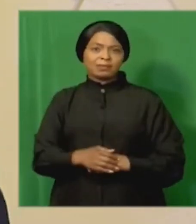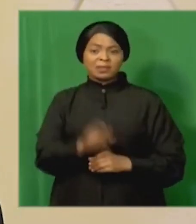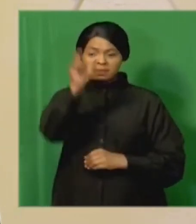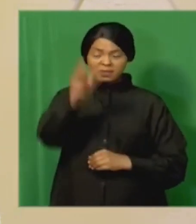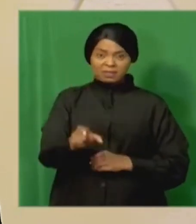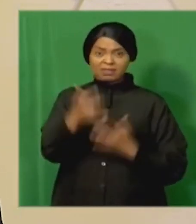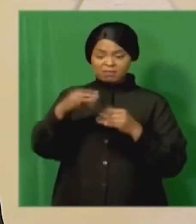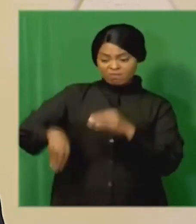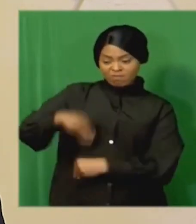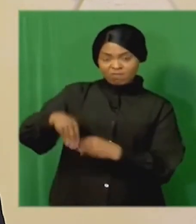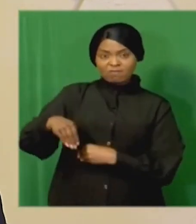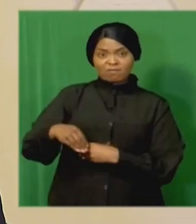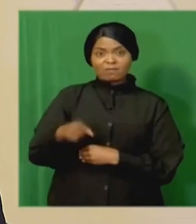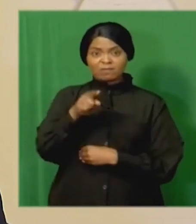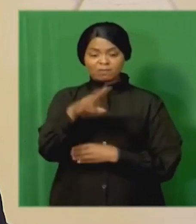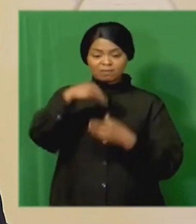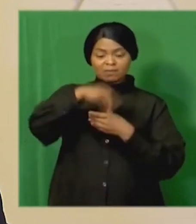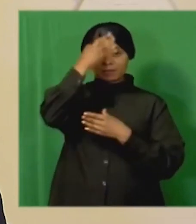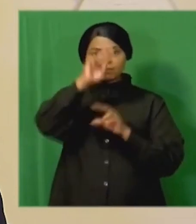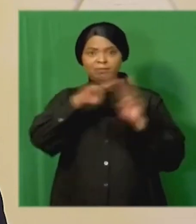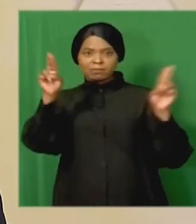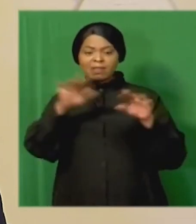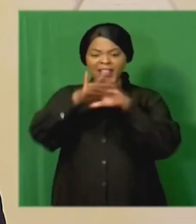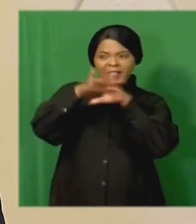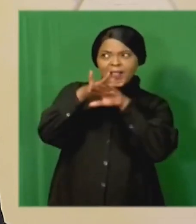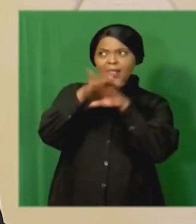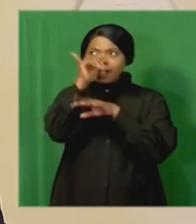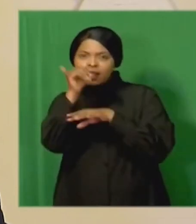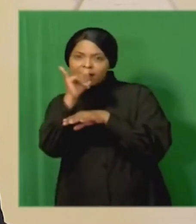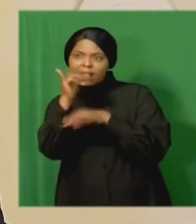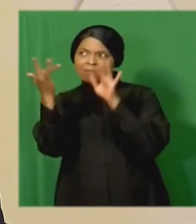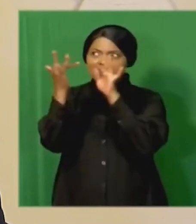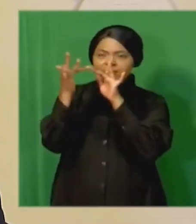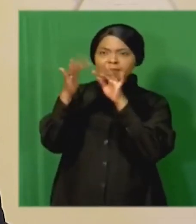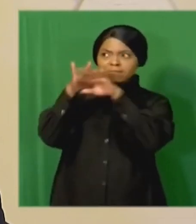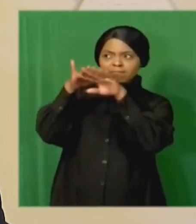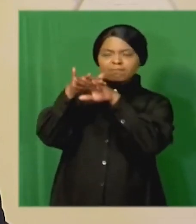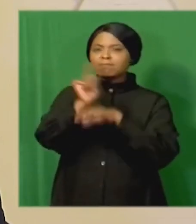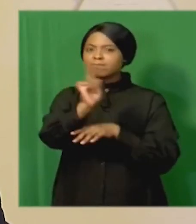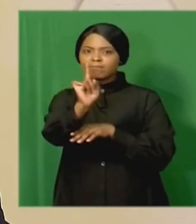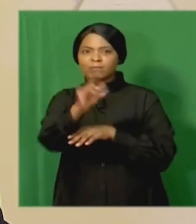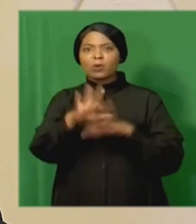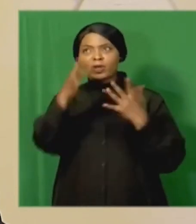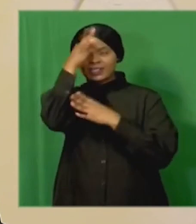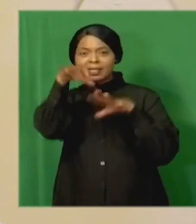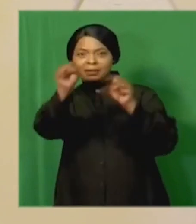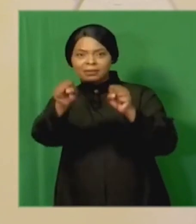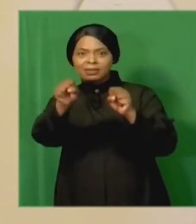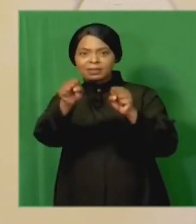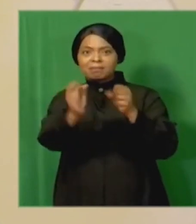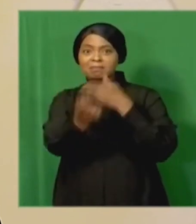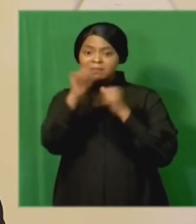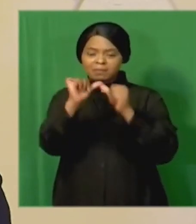people for criminal networks for perpetrators of state capture to hide now